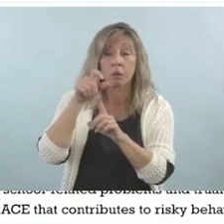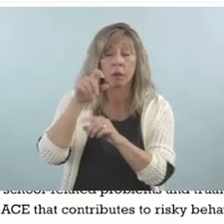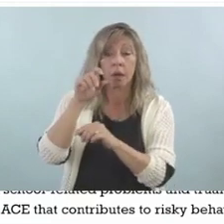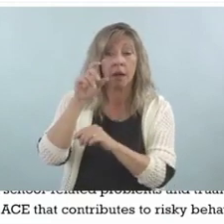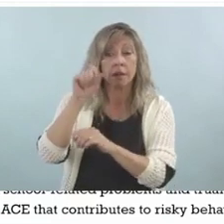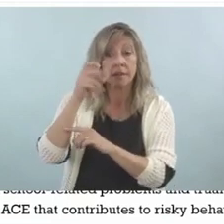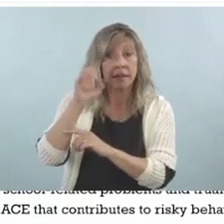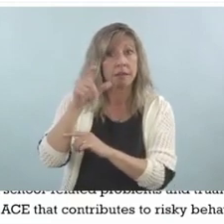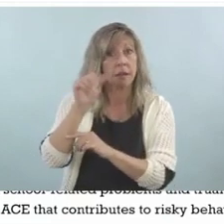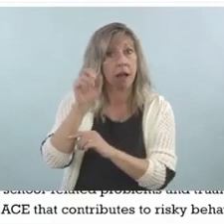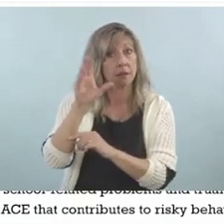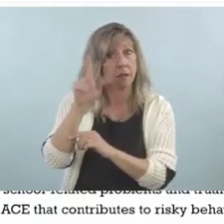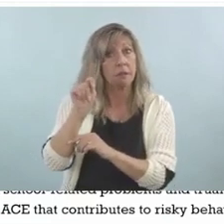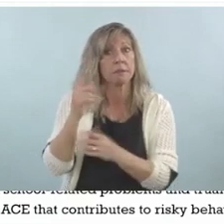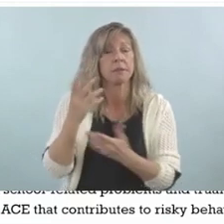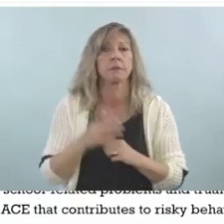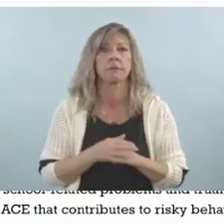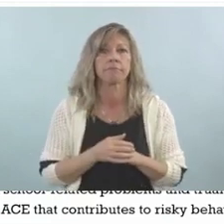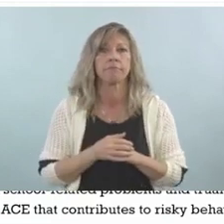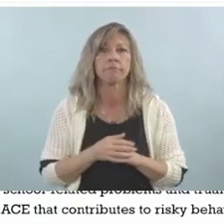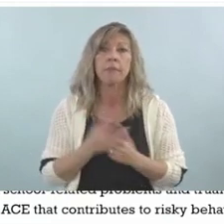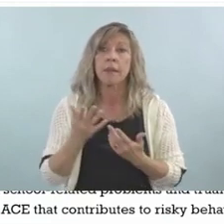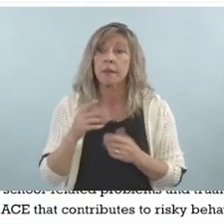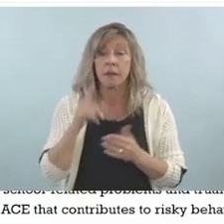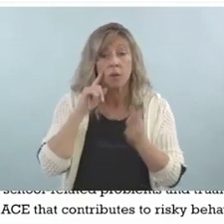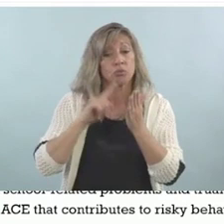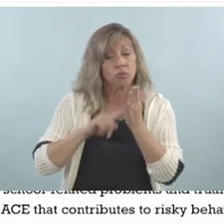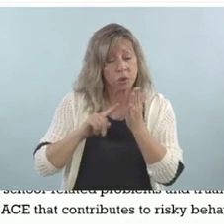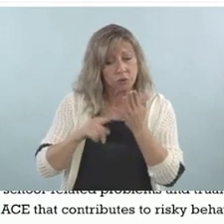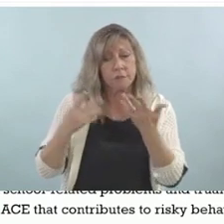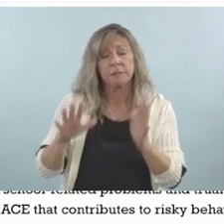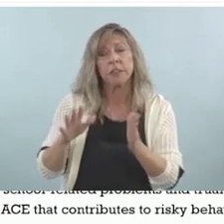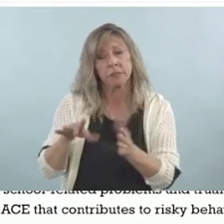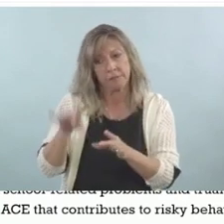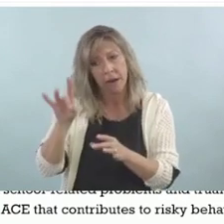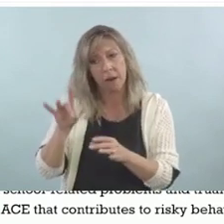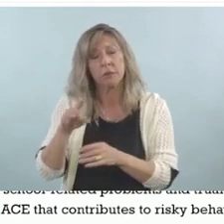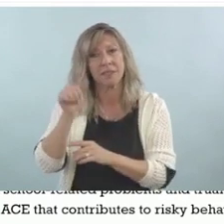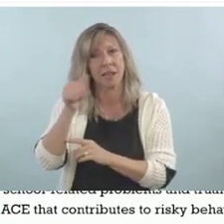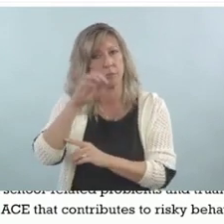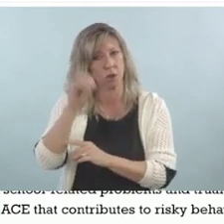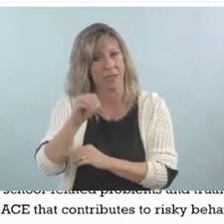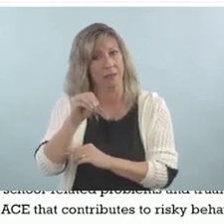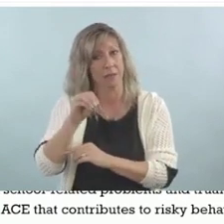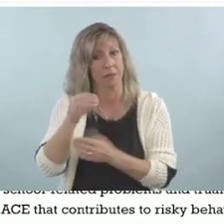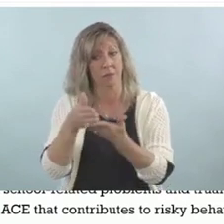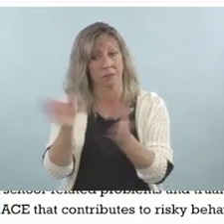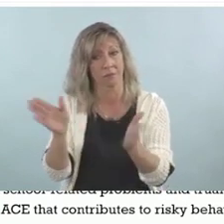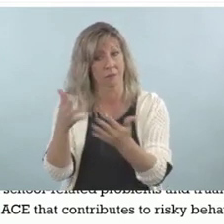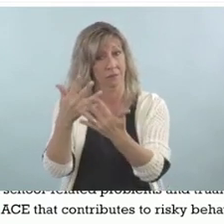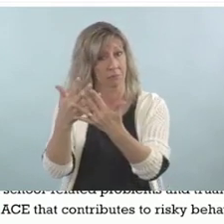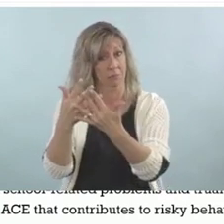Research shows that about 10% of inmates nationwide report being sexually assaulted during their incarceration.